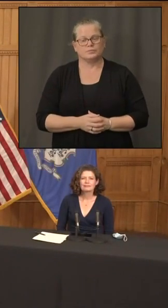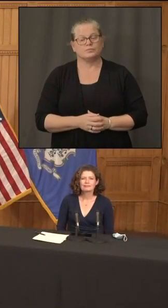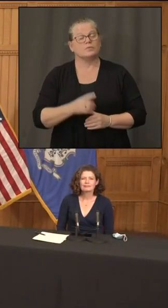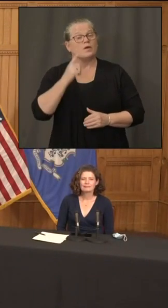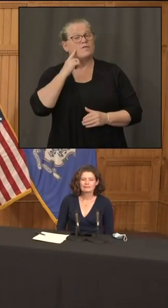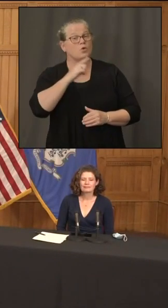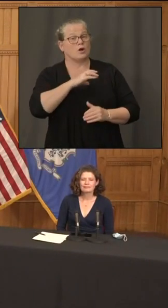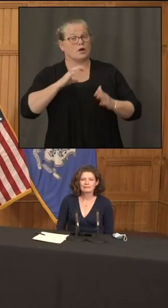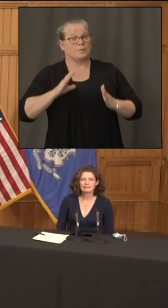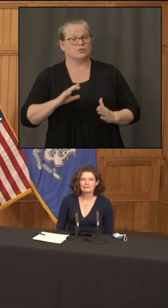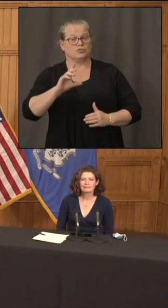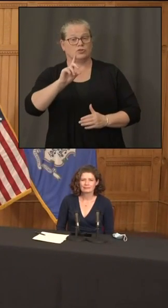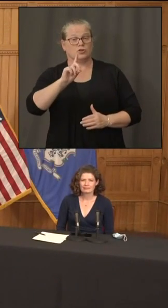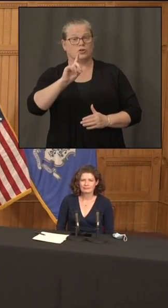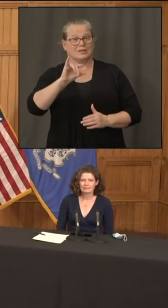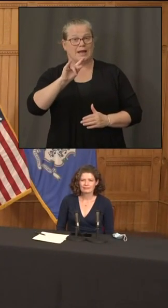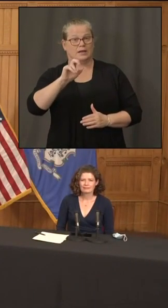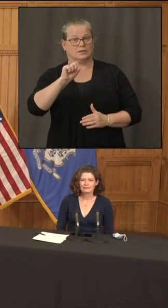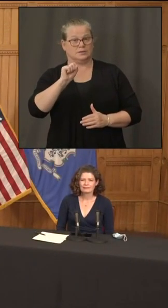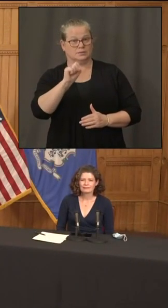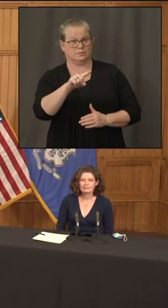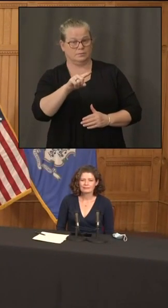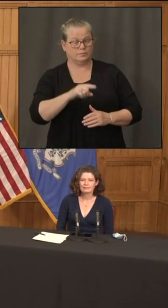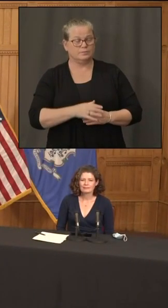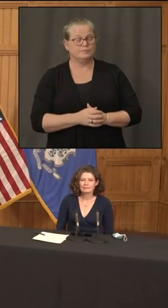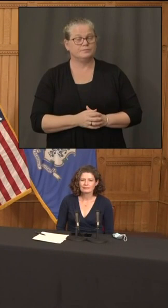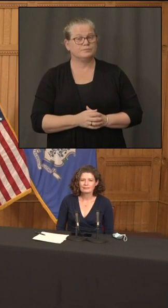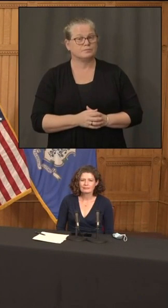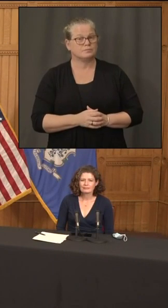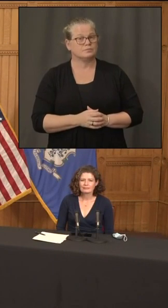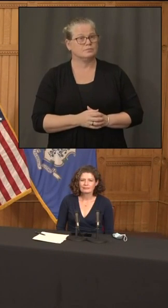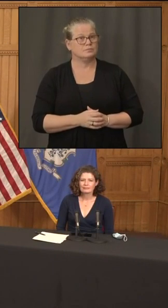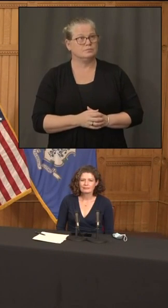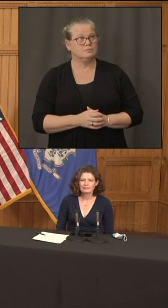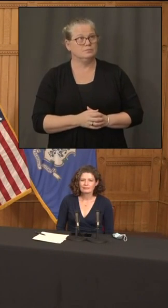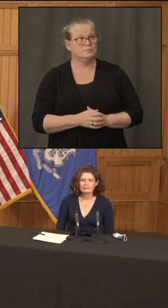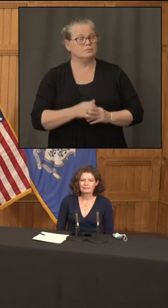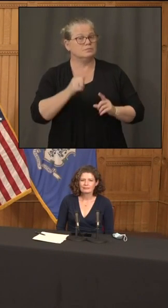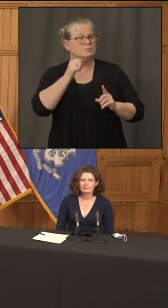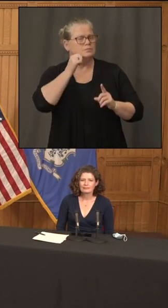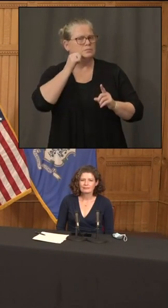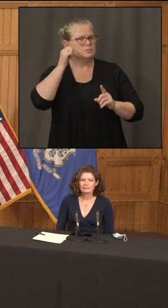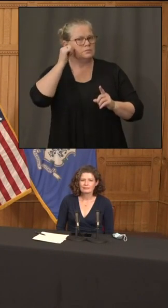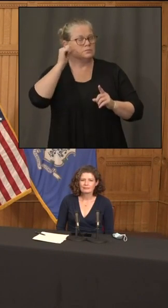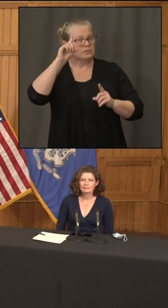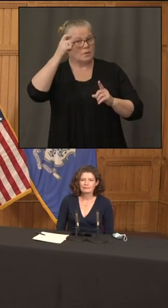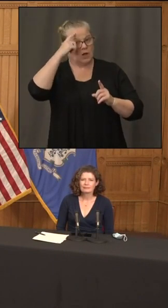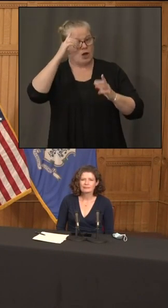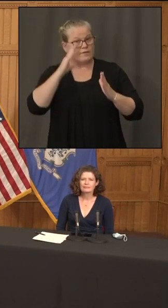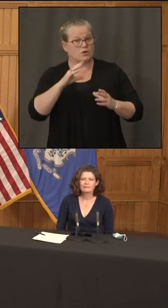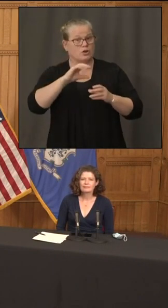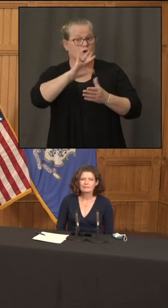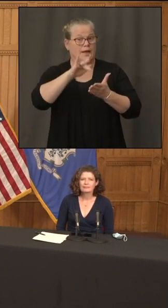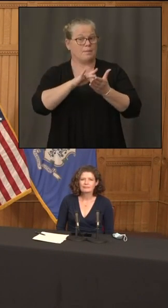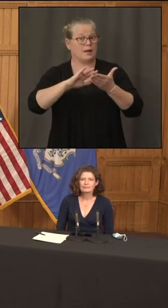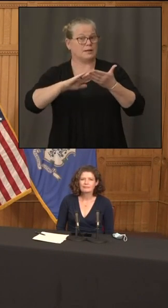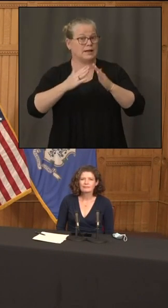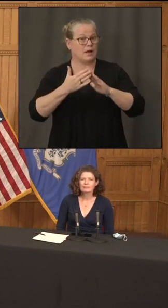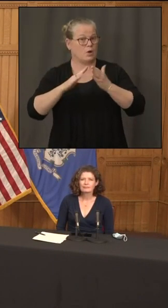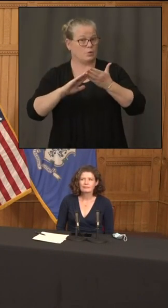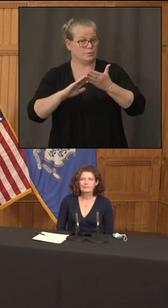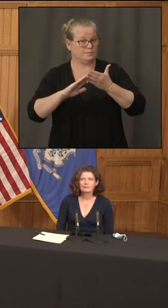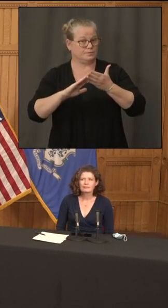dykes the governor alluded to this yesterday in middletown you know we've got millions of trees